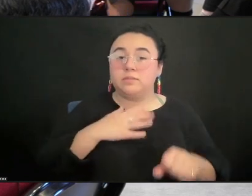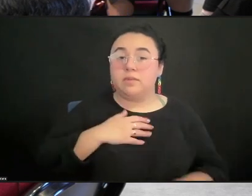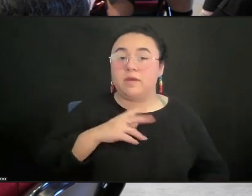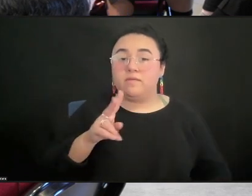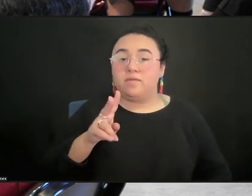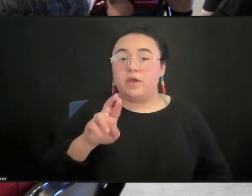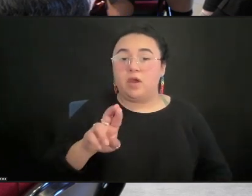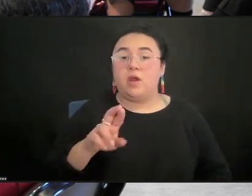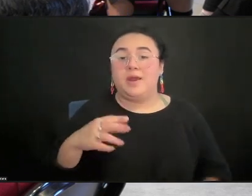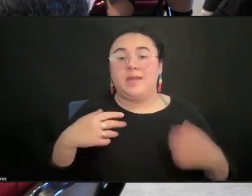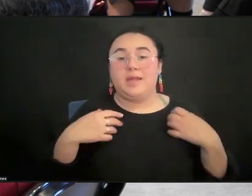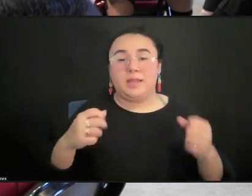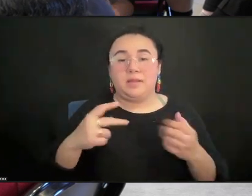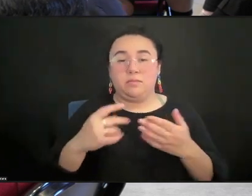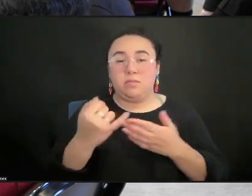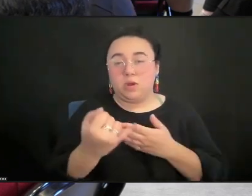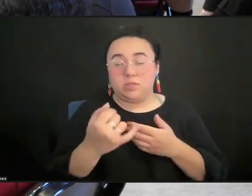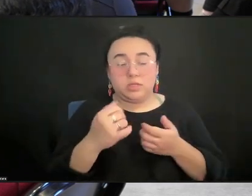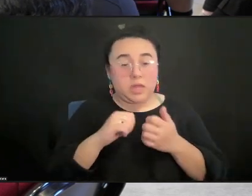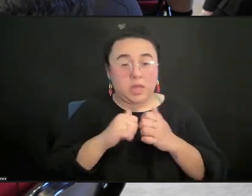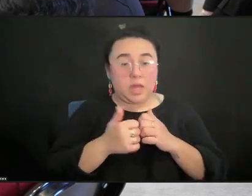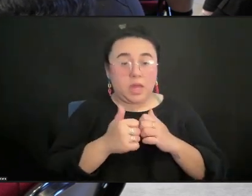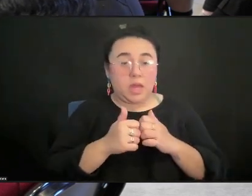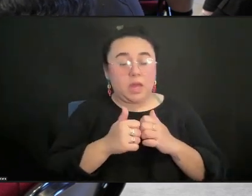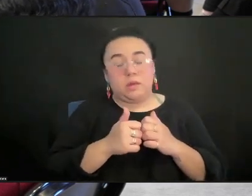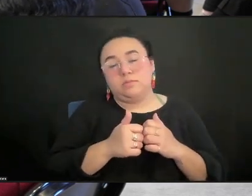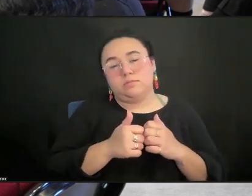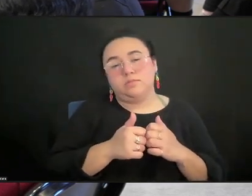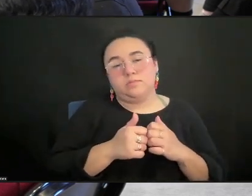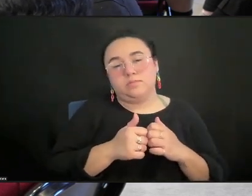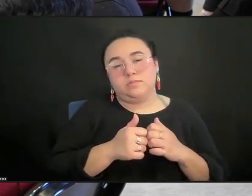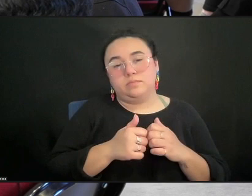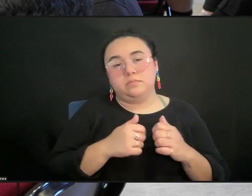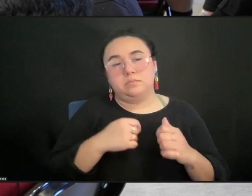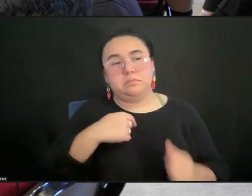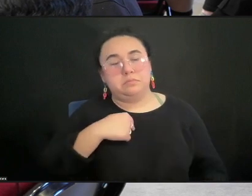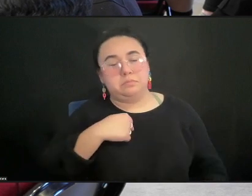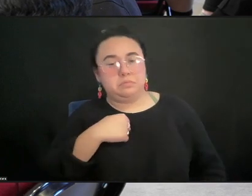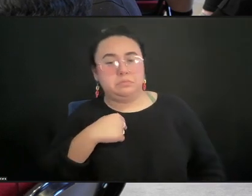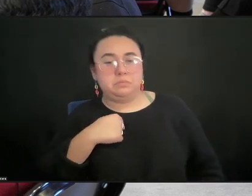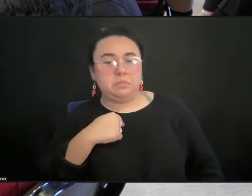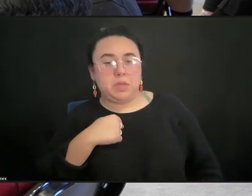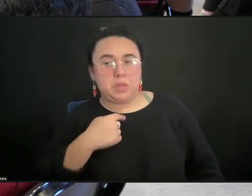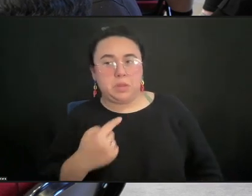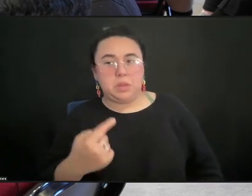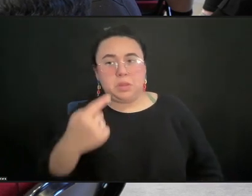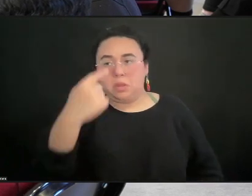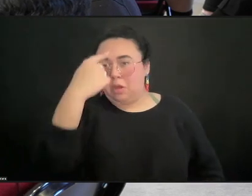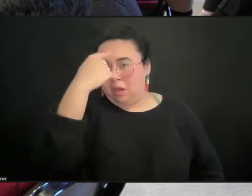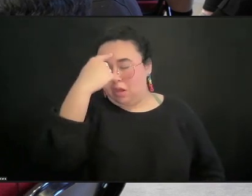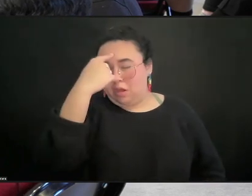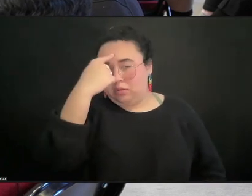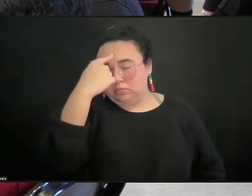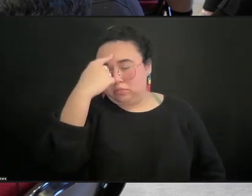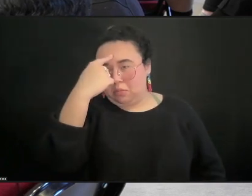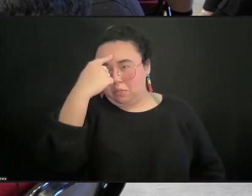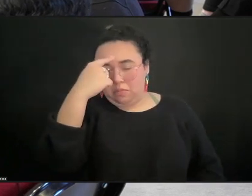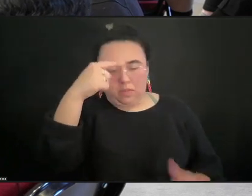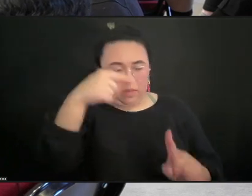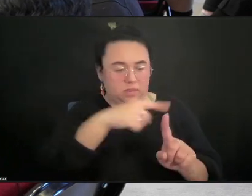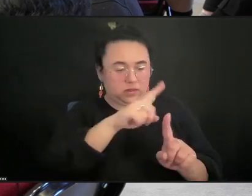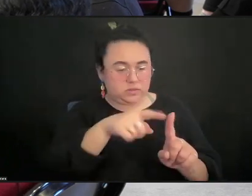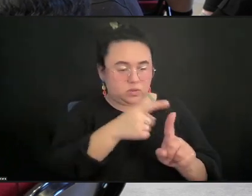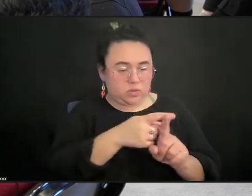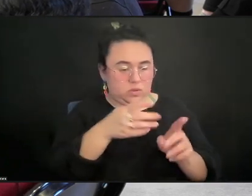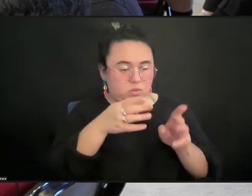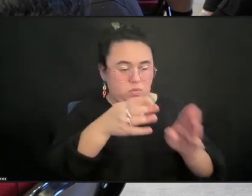is just from the question of, like, this is the only way that we can get it to these